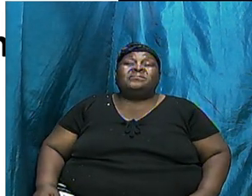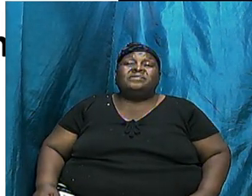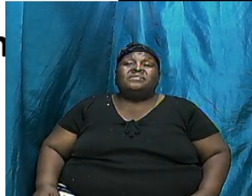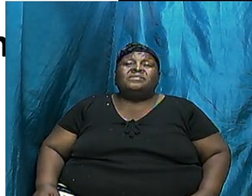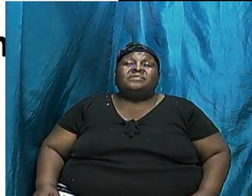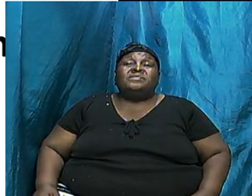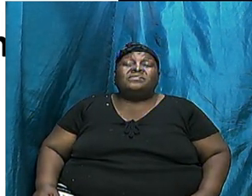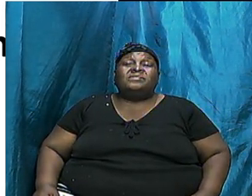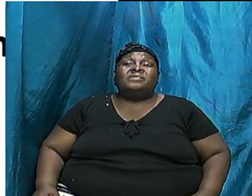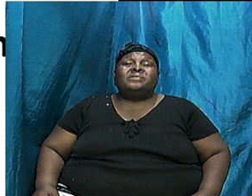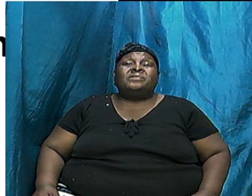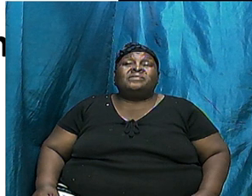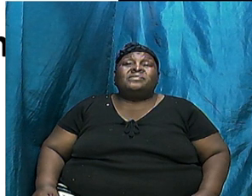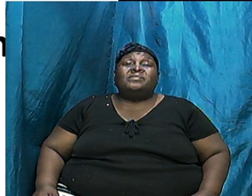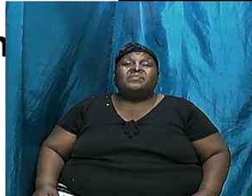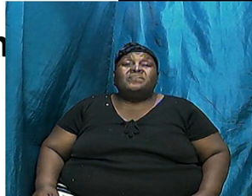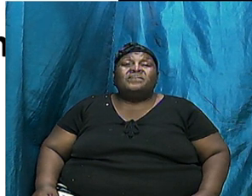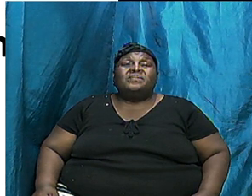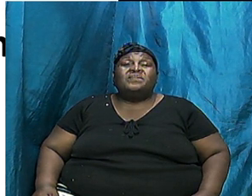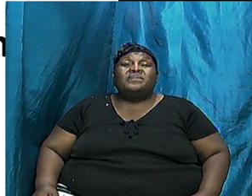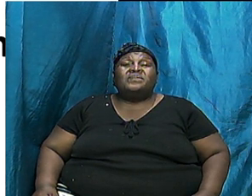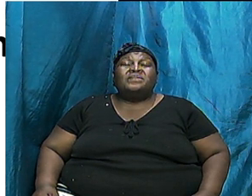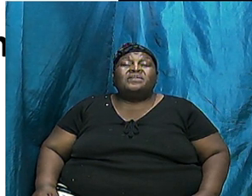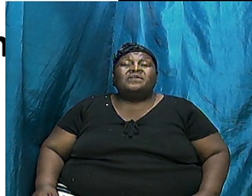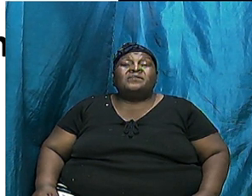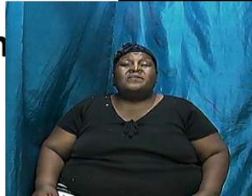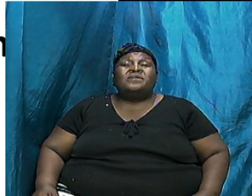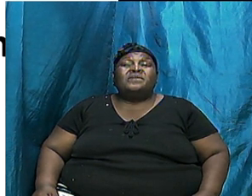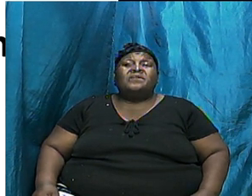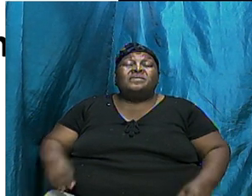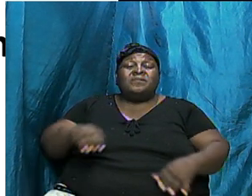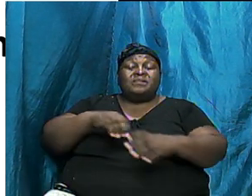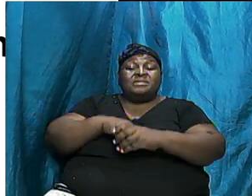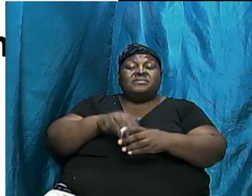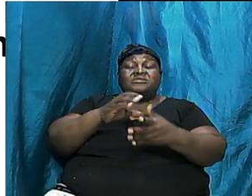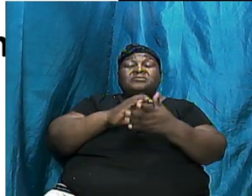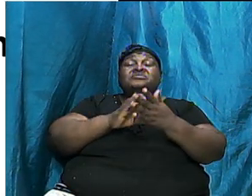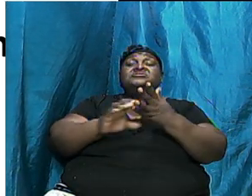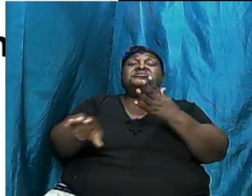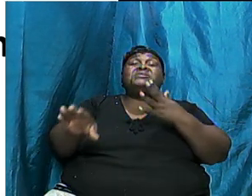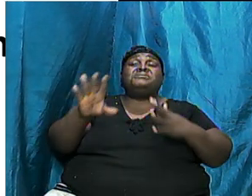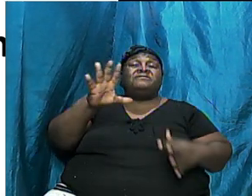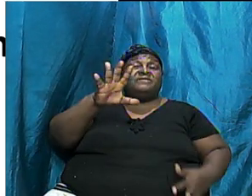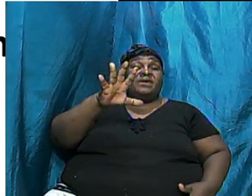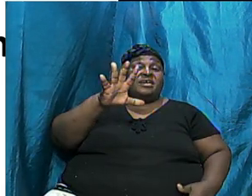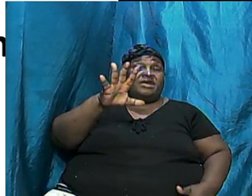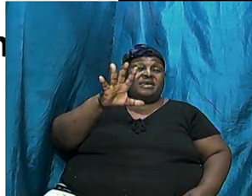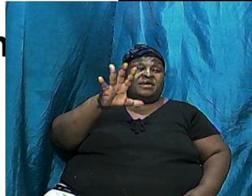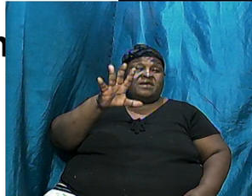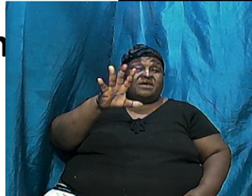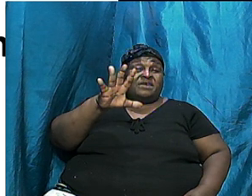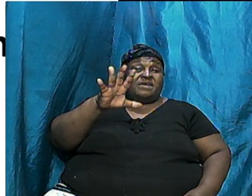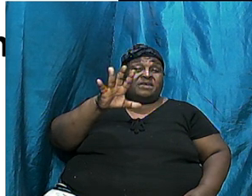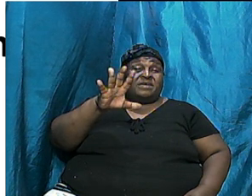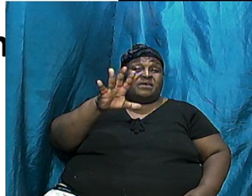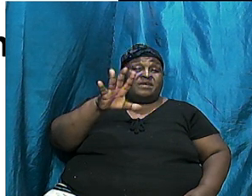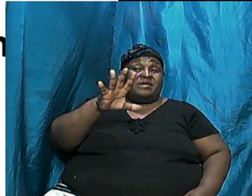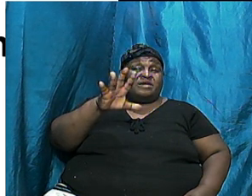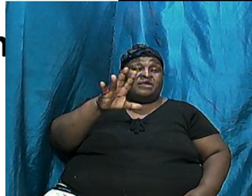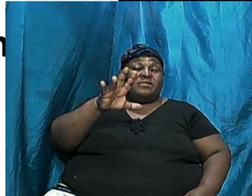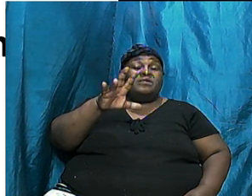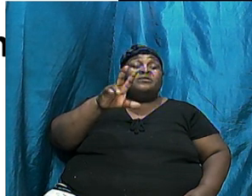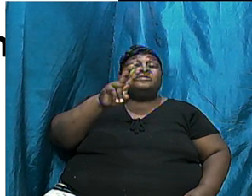slip this one in now. Because in chapter 5, if we go back up to verses 21 and 24,